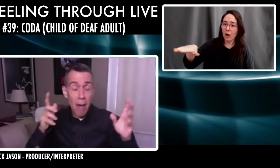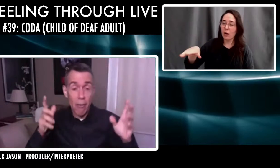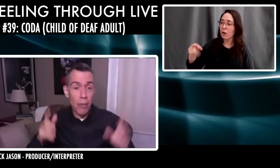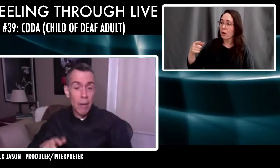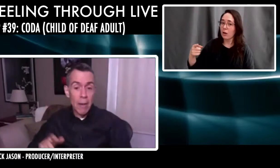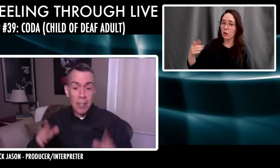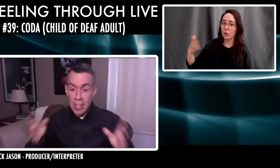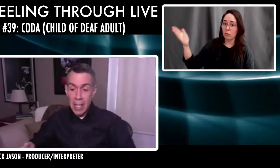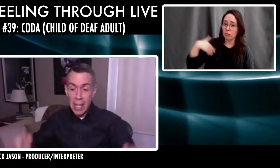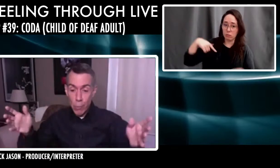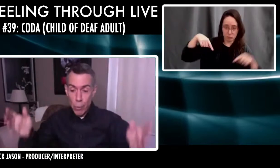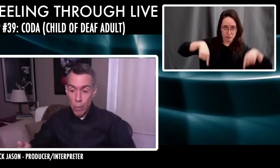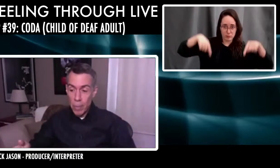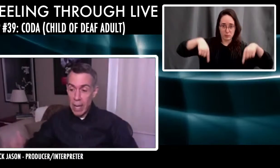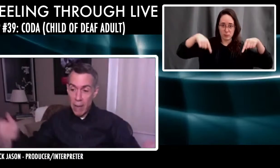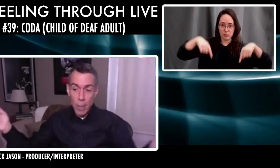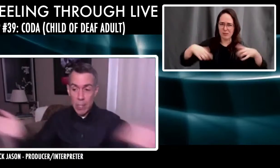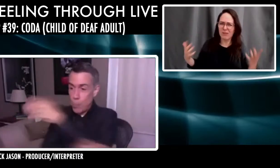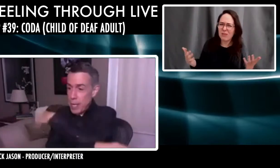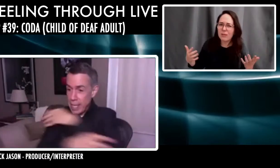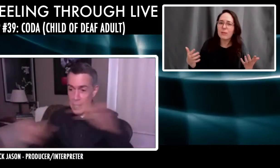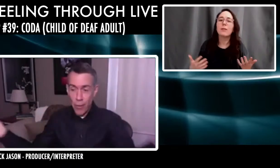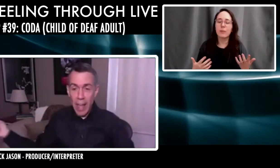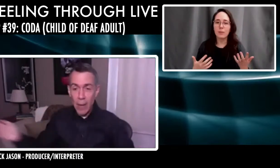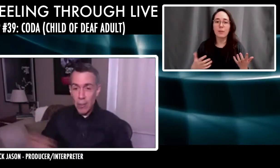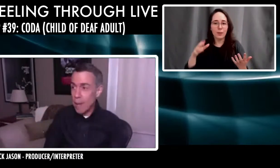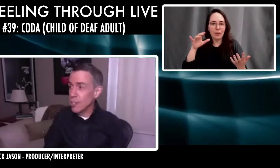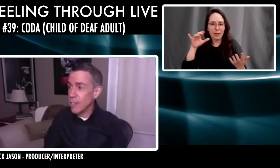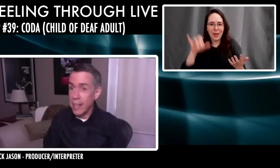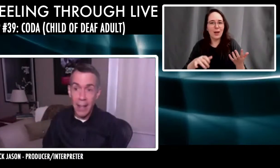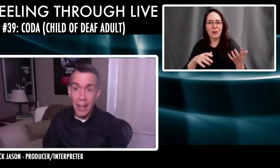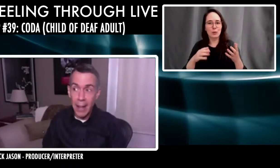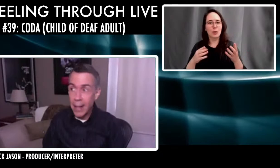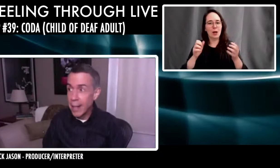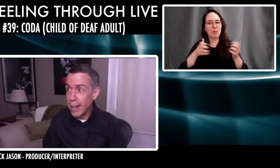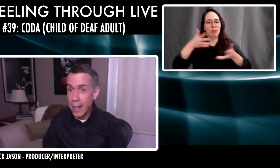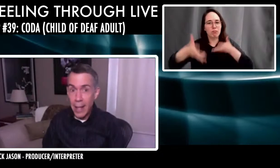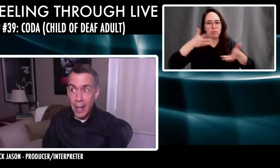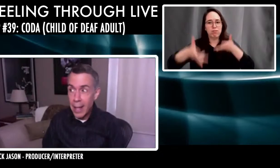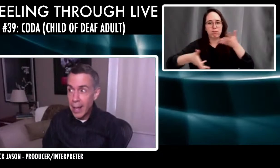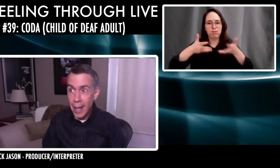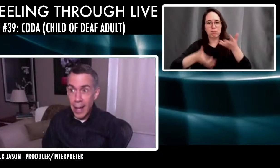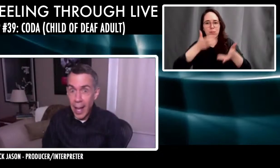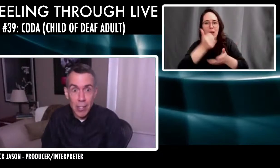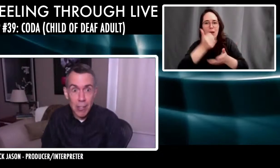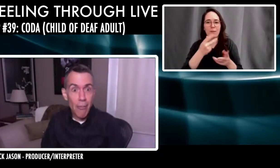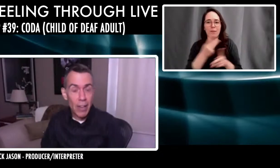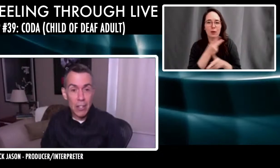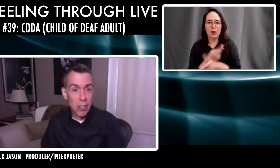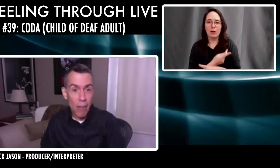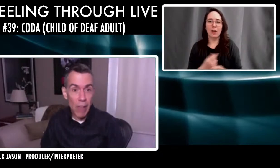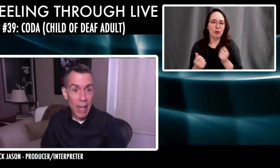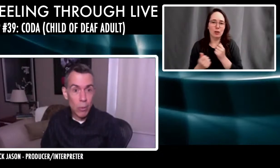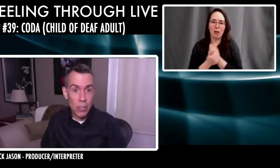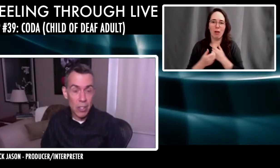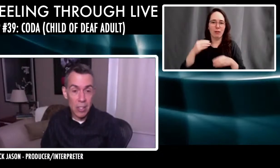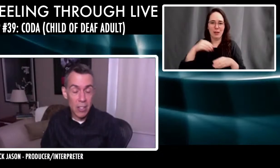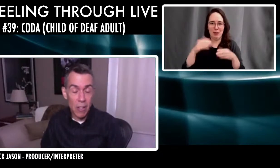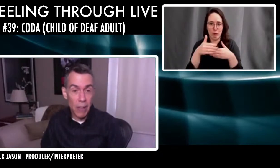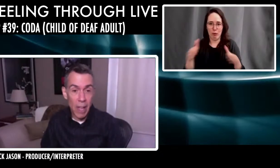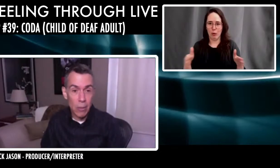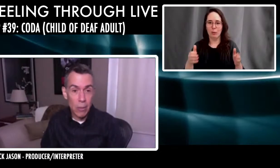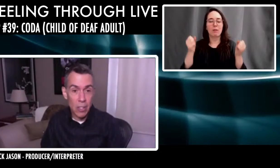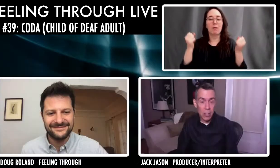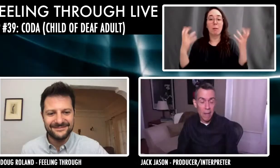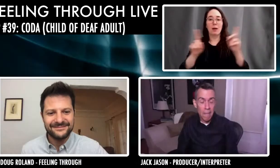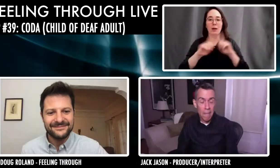love sitting in a room and everybody's speaking a different language. And I'm just like, I just love it. I just love languages. I